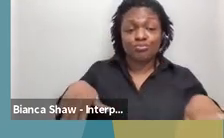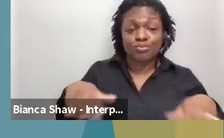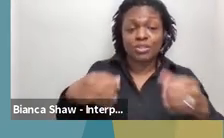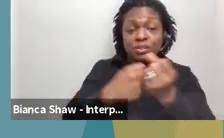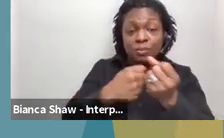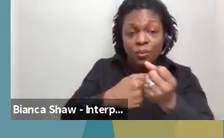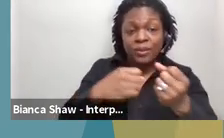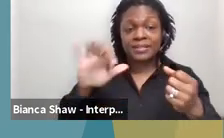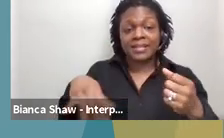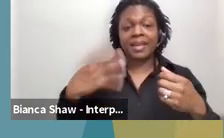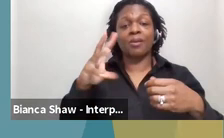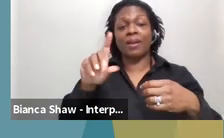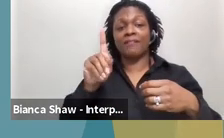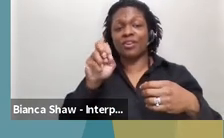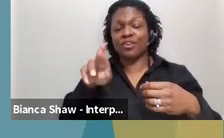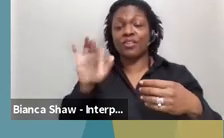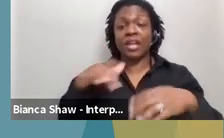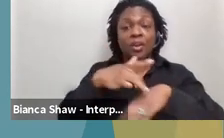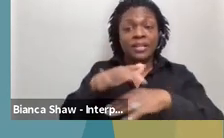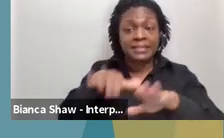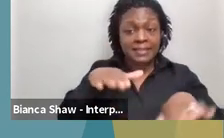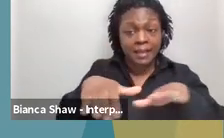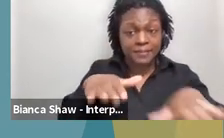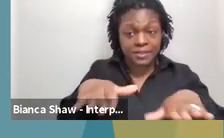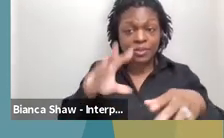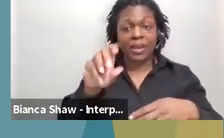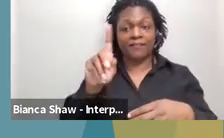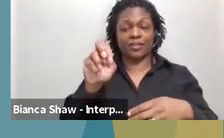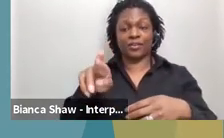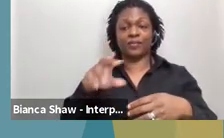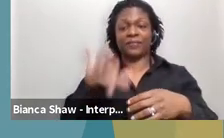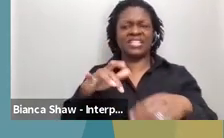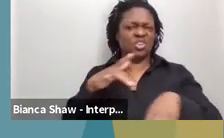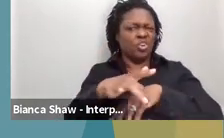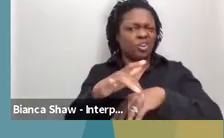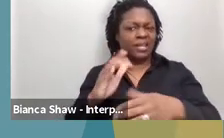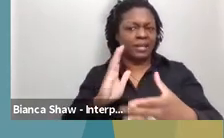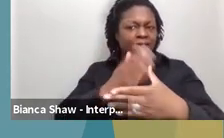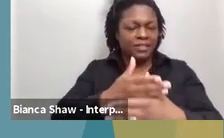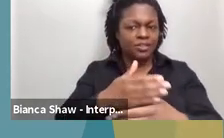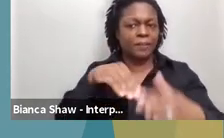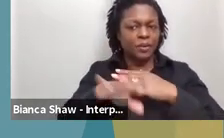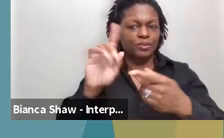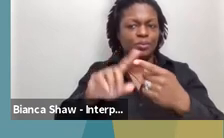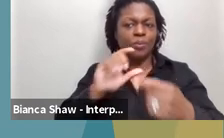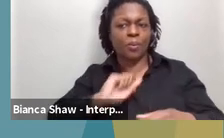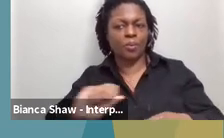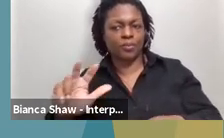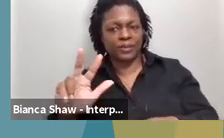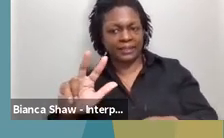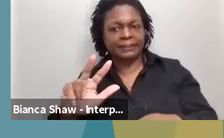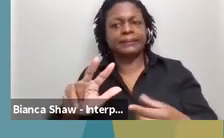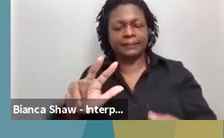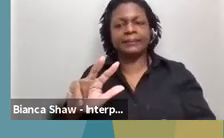early steps program, which is Louisiana's early intervention program for children birth to three with developmental delays is under our